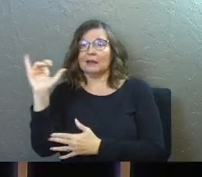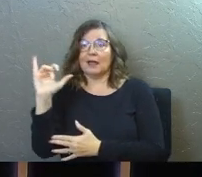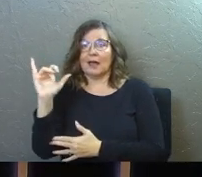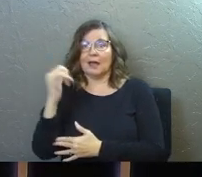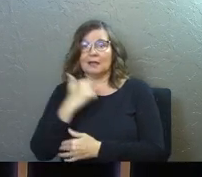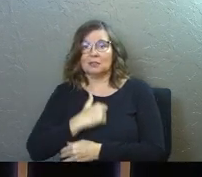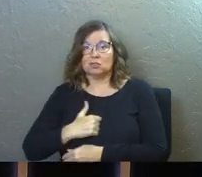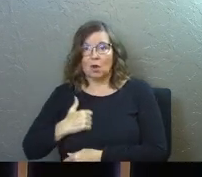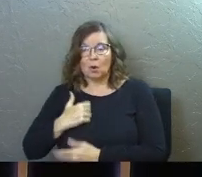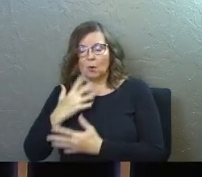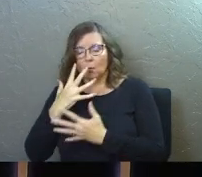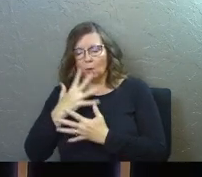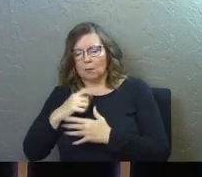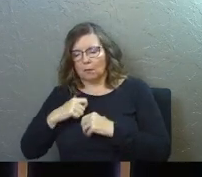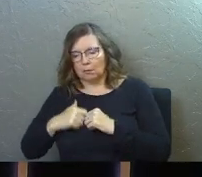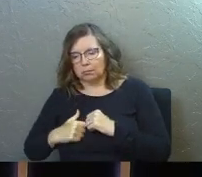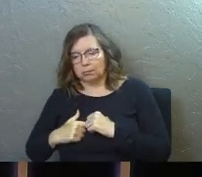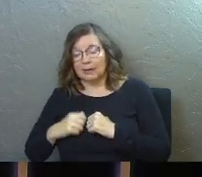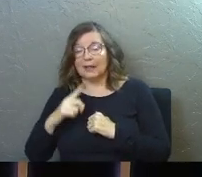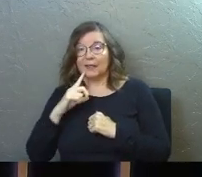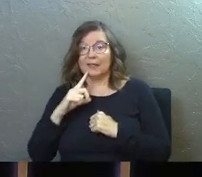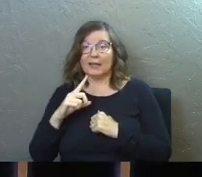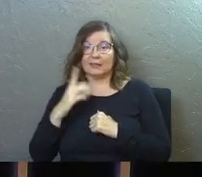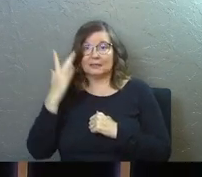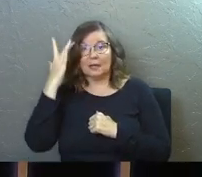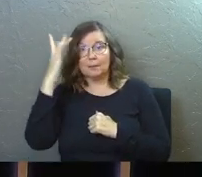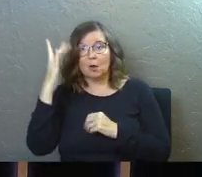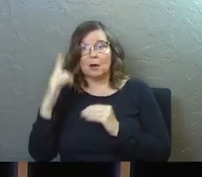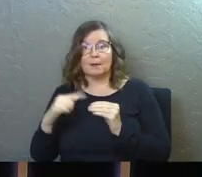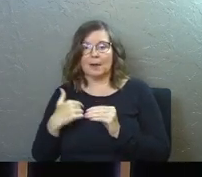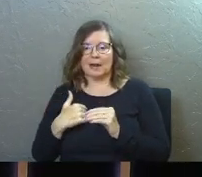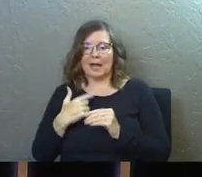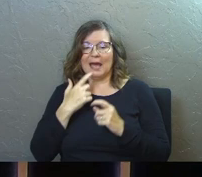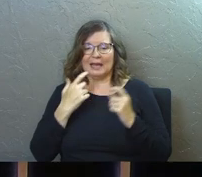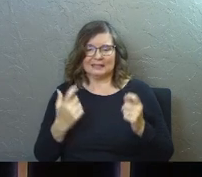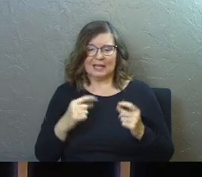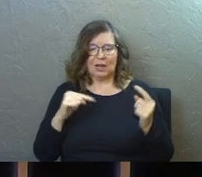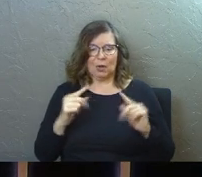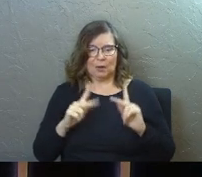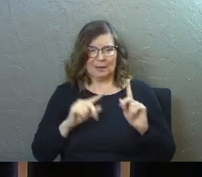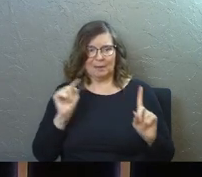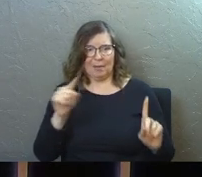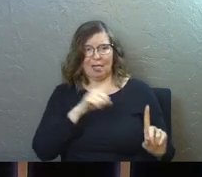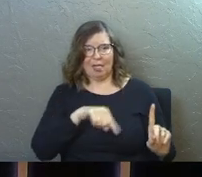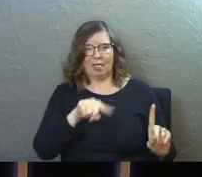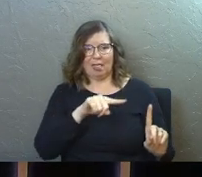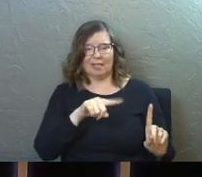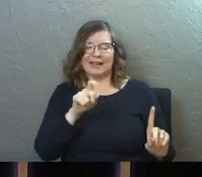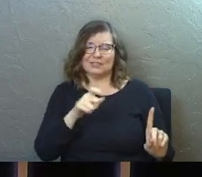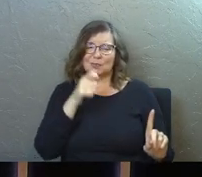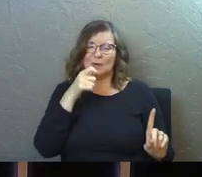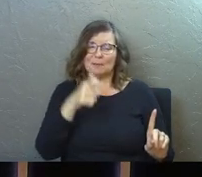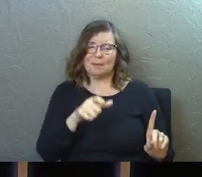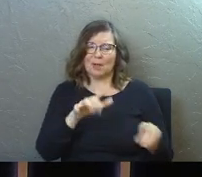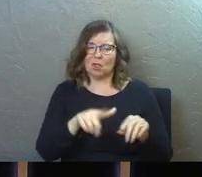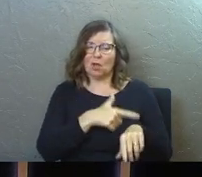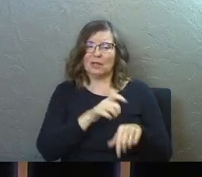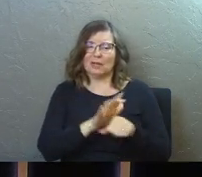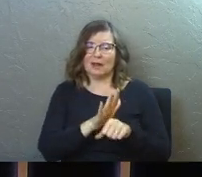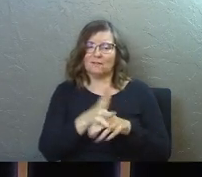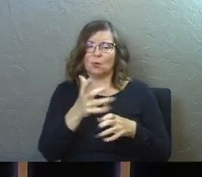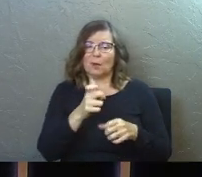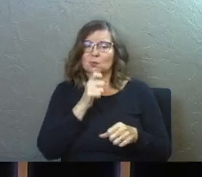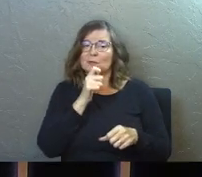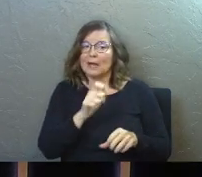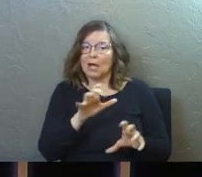godly sorrow. So like there is a being smart about I sinned and hurt people over here. I should remember it long enough to